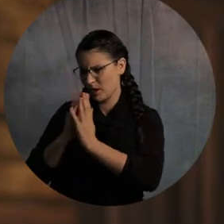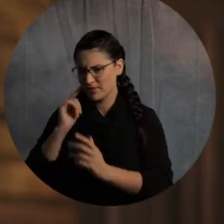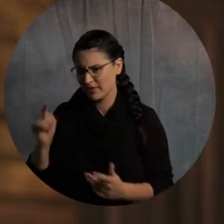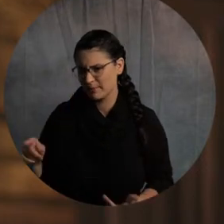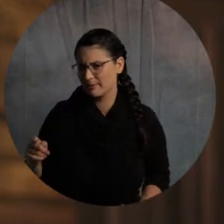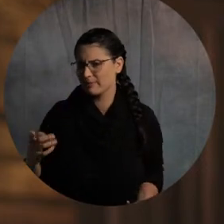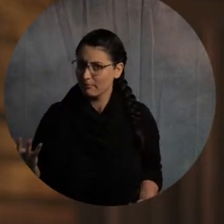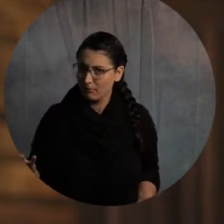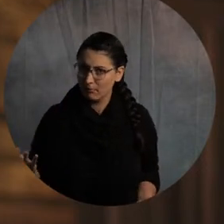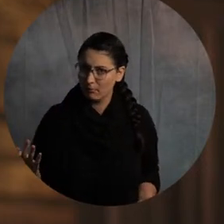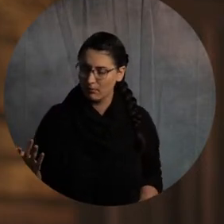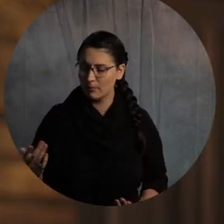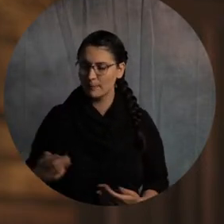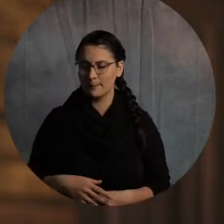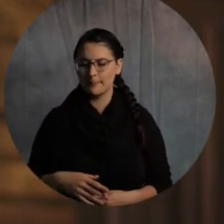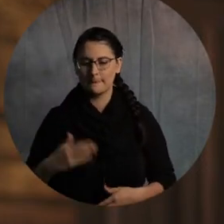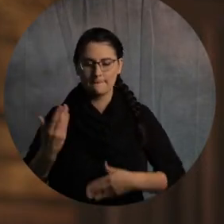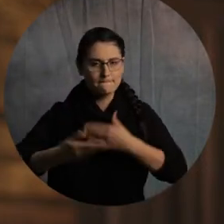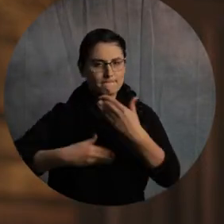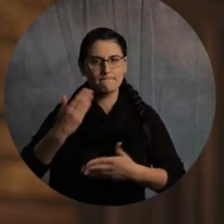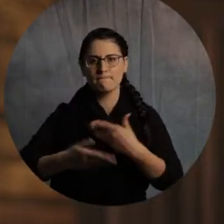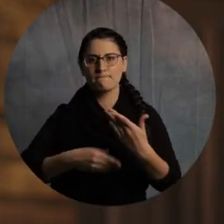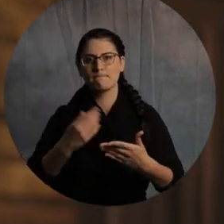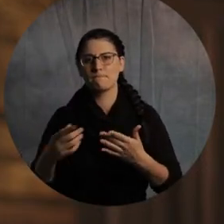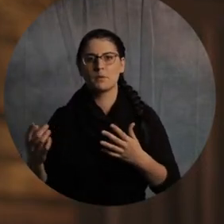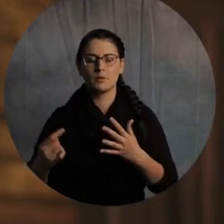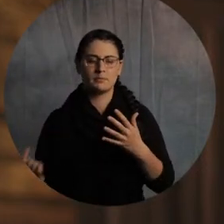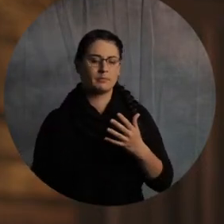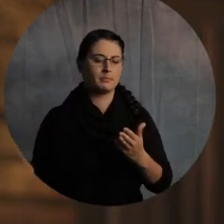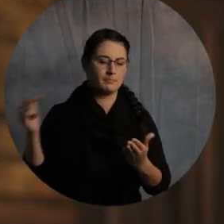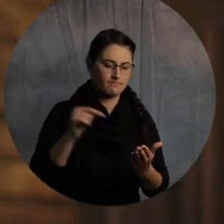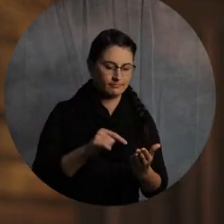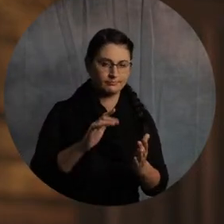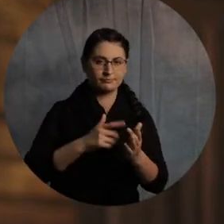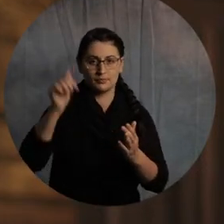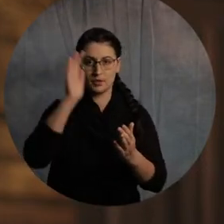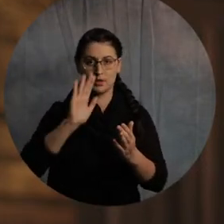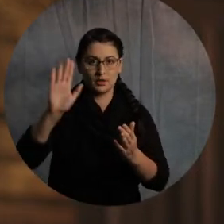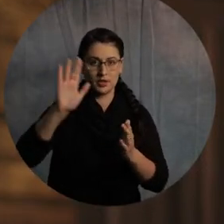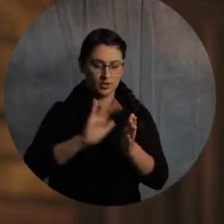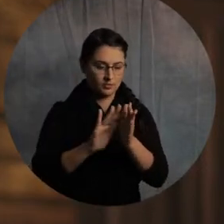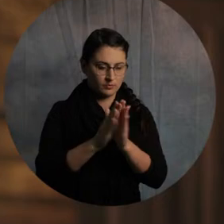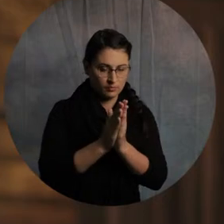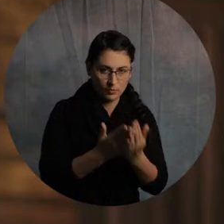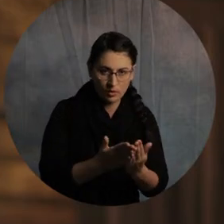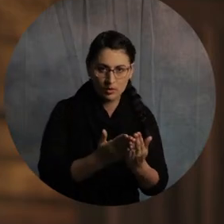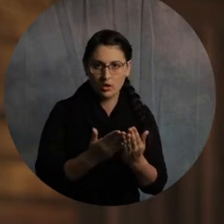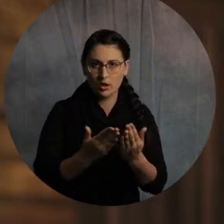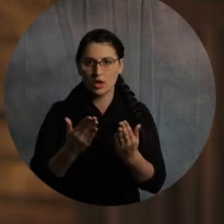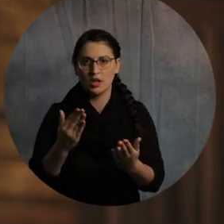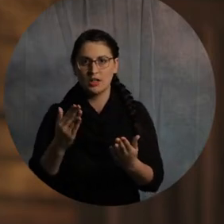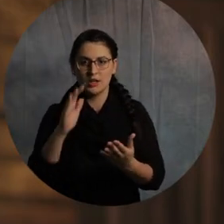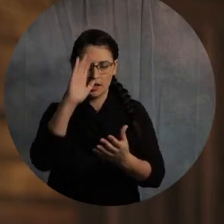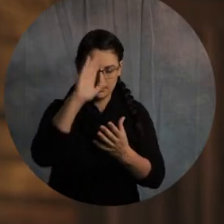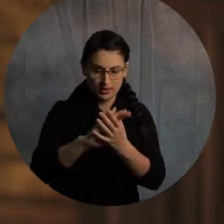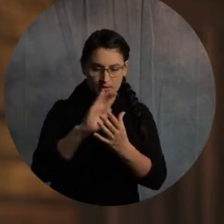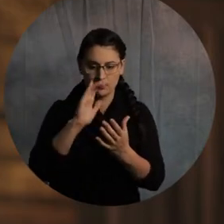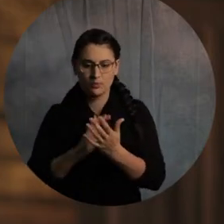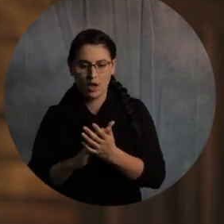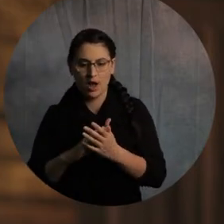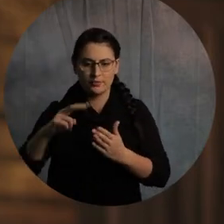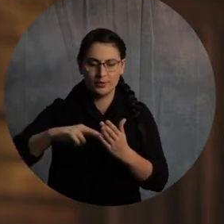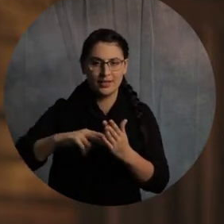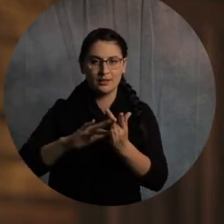See, every question you'll ask in that effort is going to take you right back to God's word and you get to study it together. And that labor is not in vain.